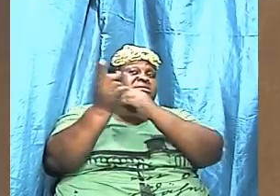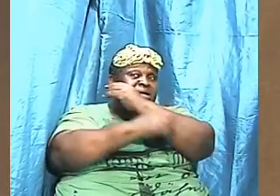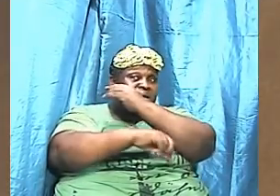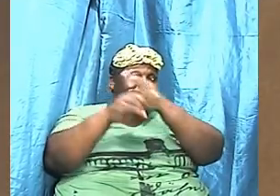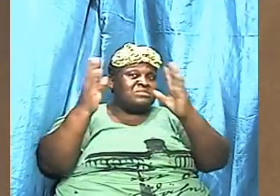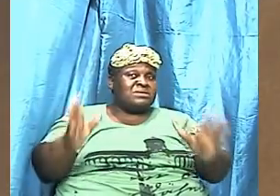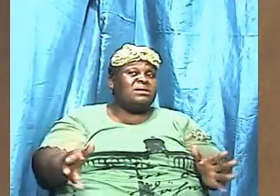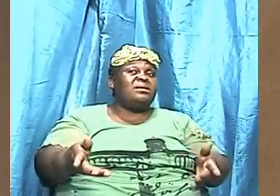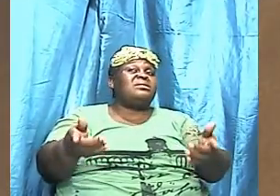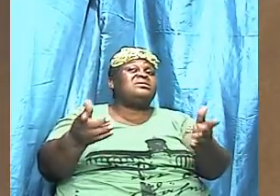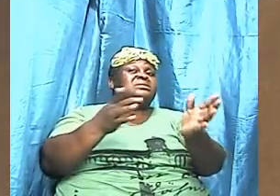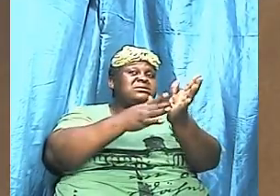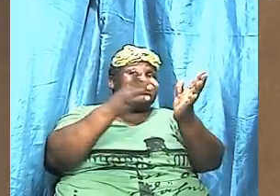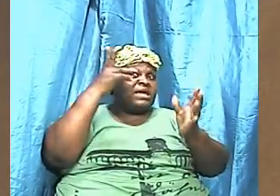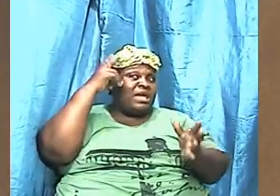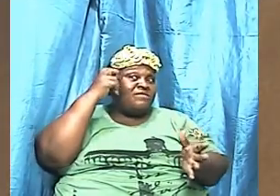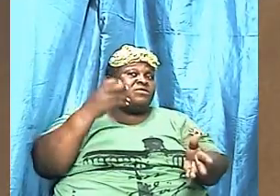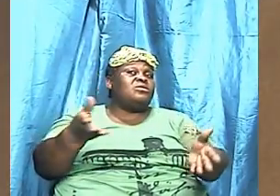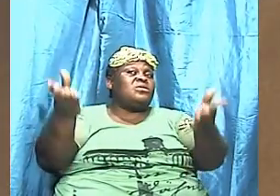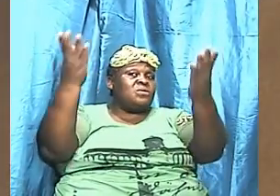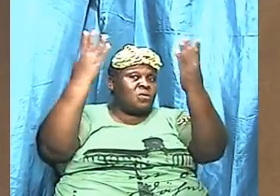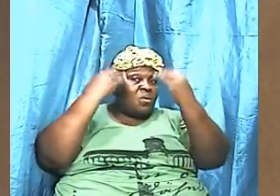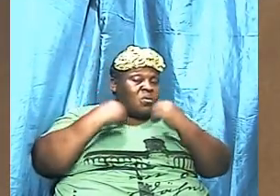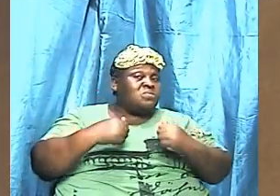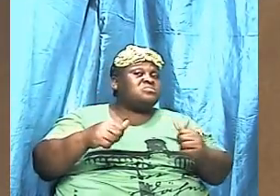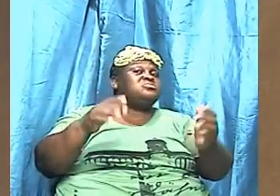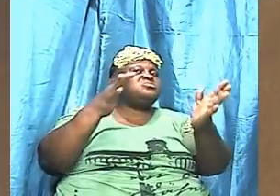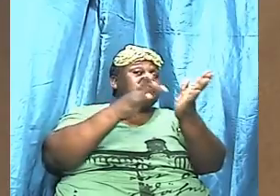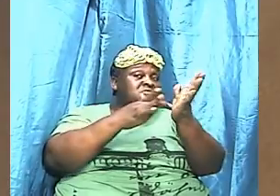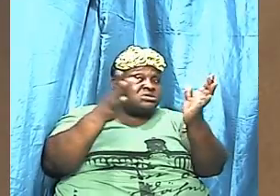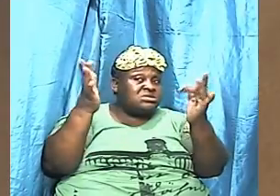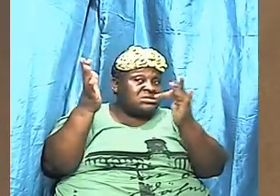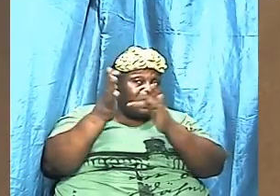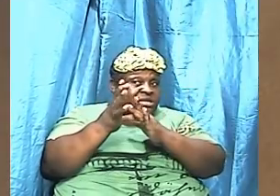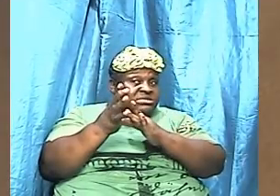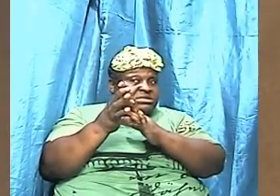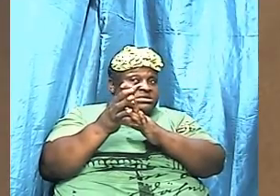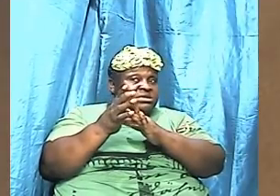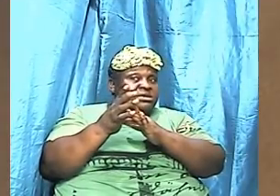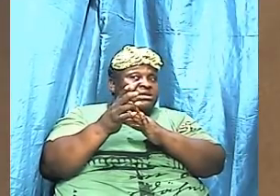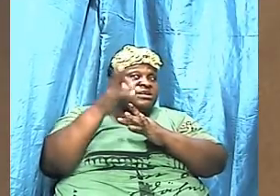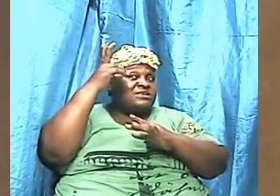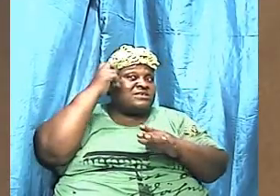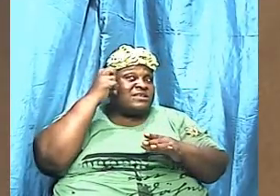came to him he said this is the tempter speaking